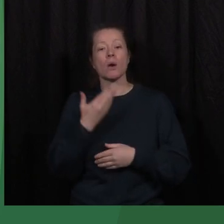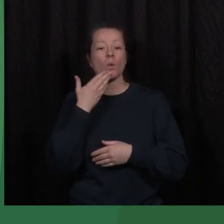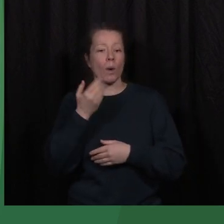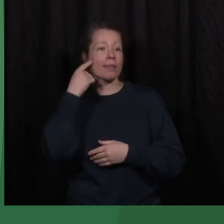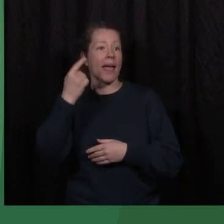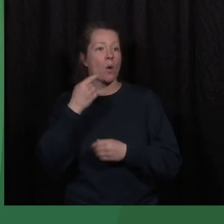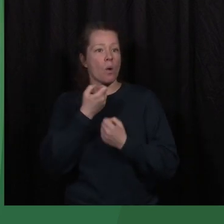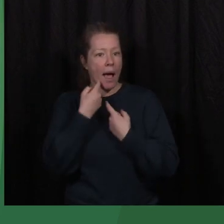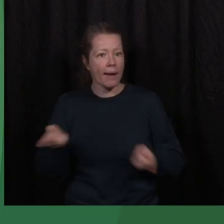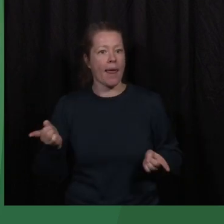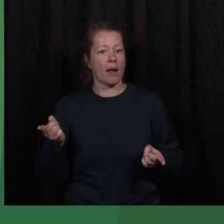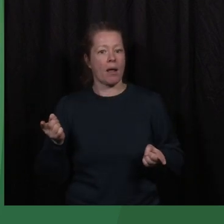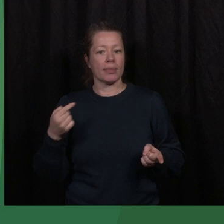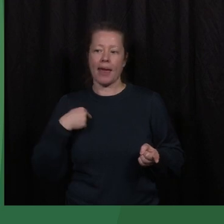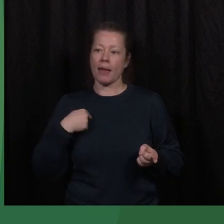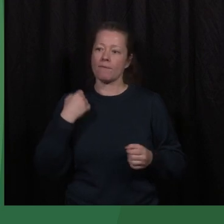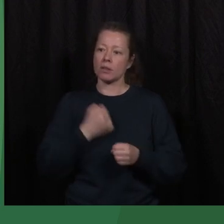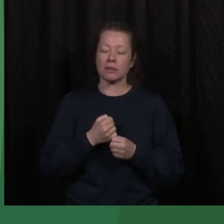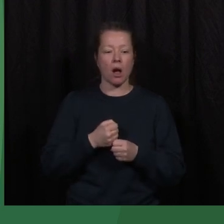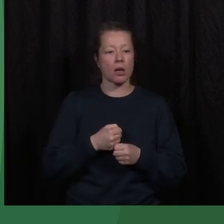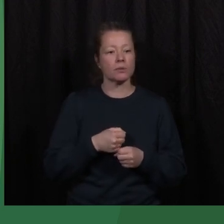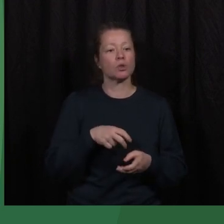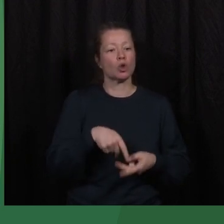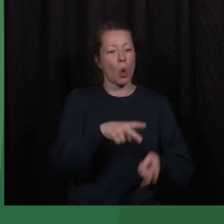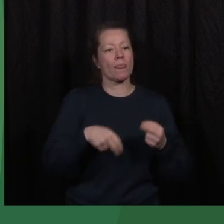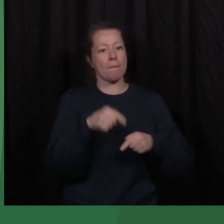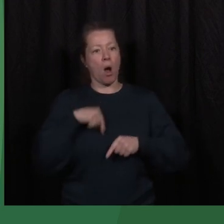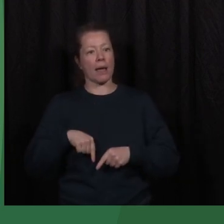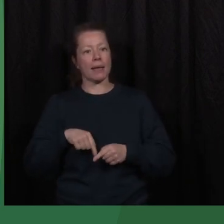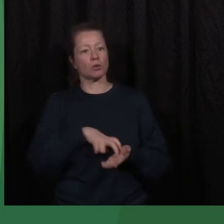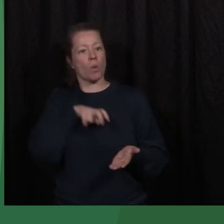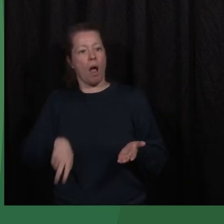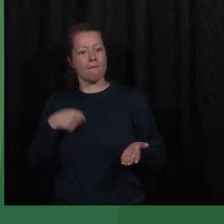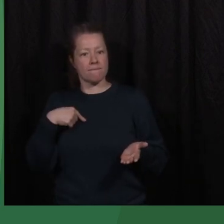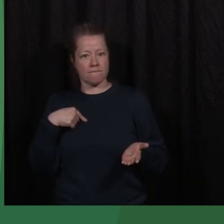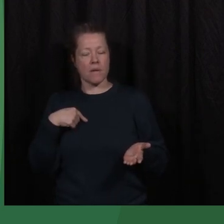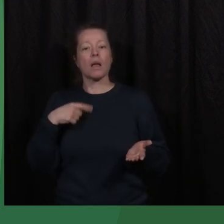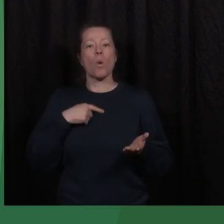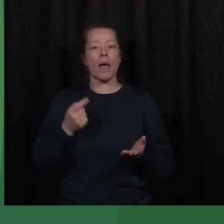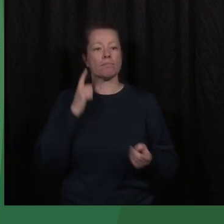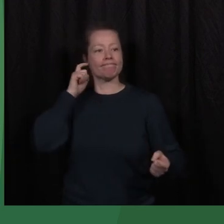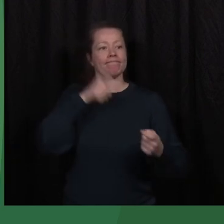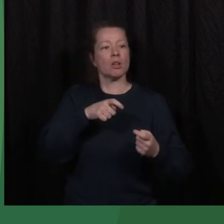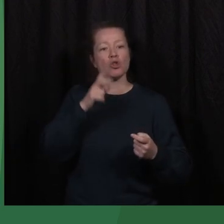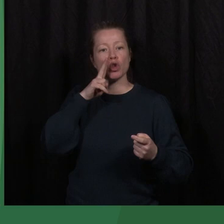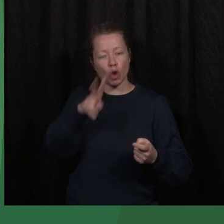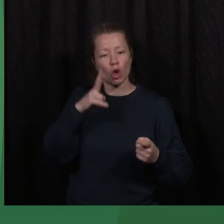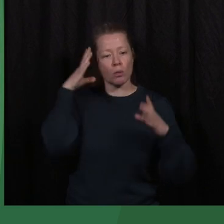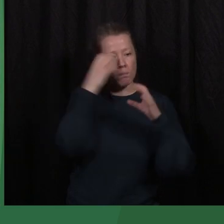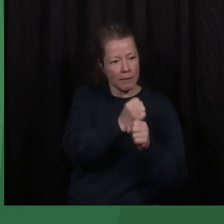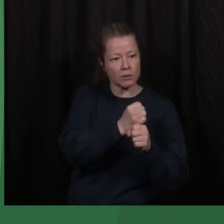that I have actually stepped down from Kawakibi as president, and I've dedicated my full attention to a new initiative.